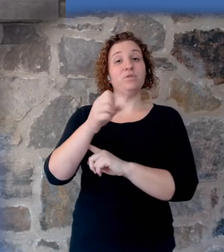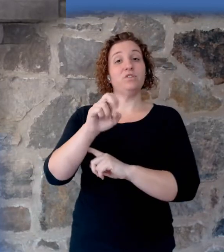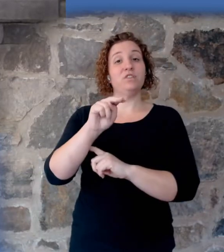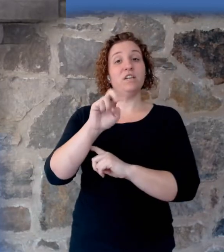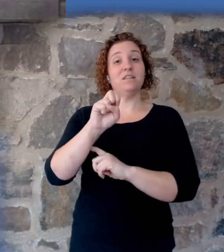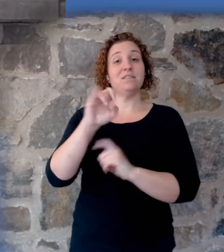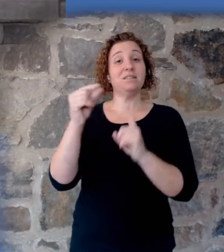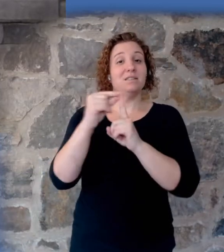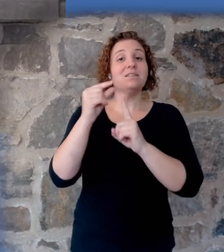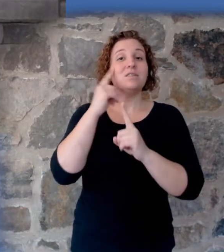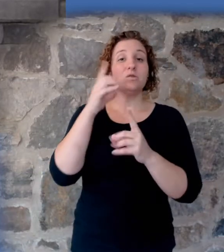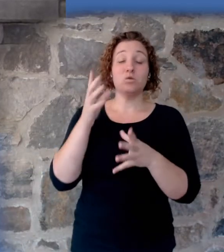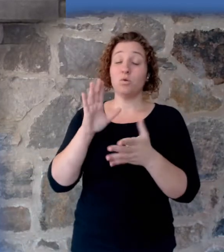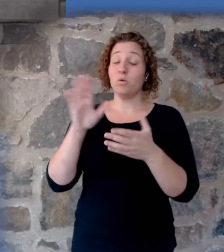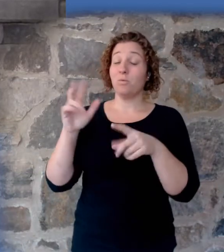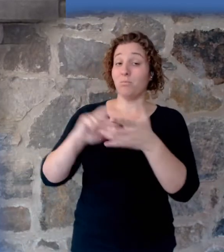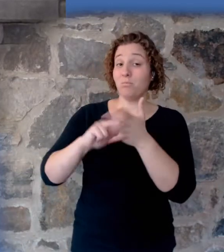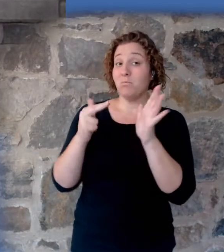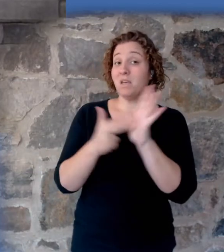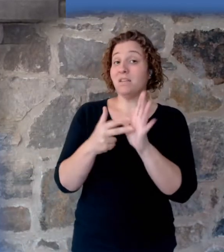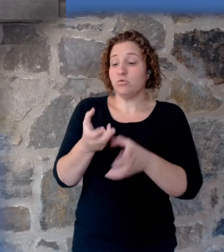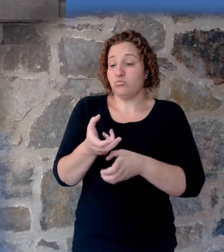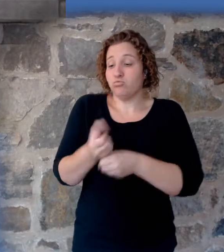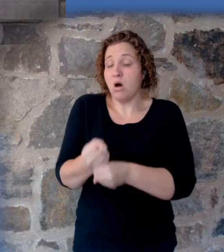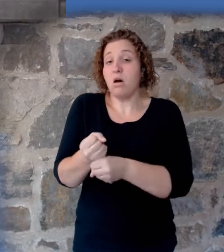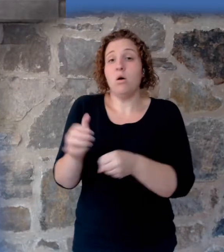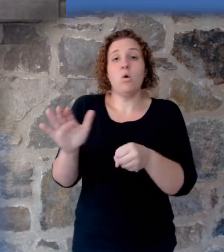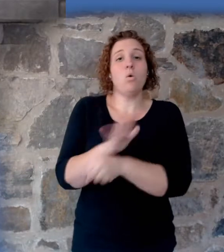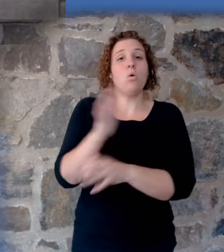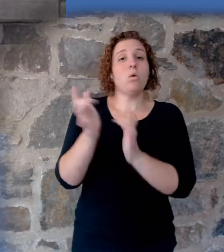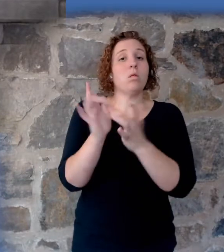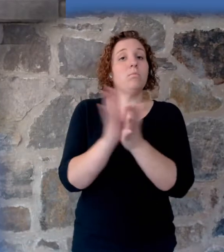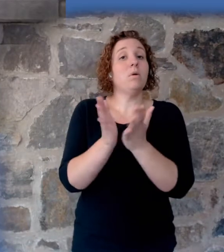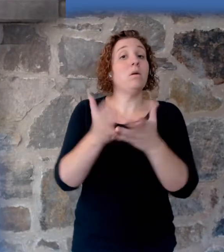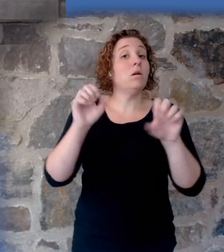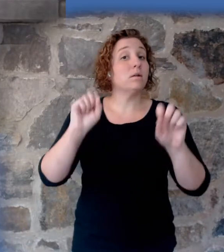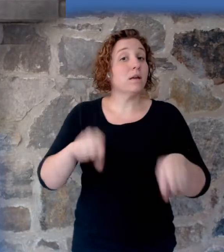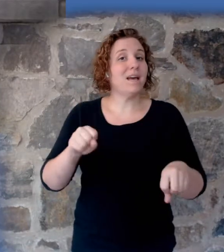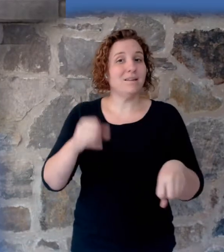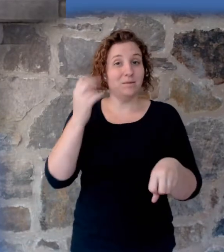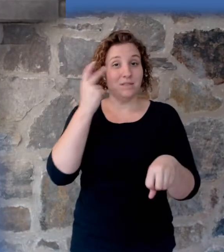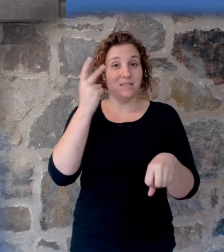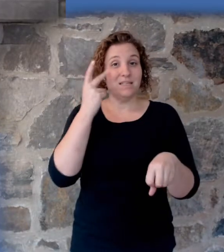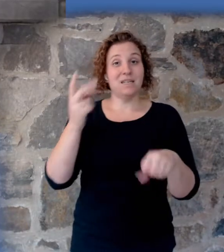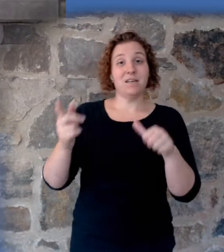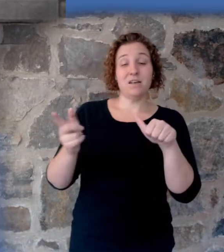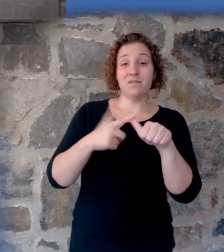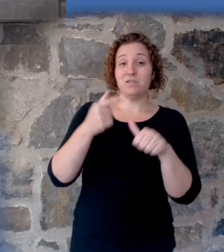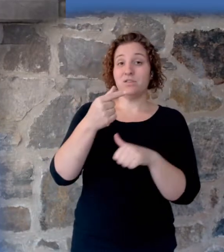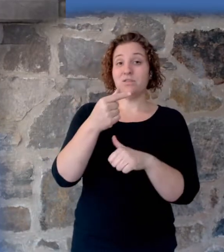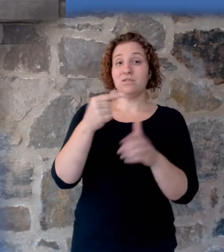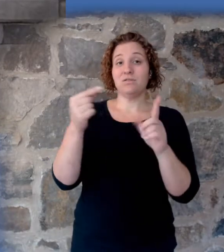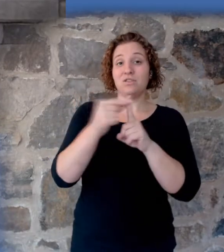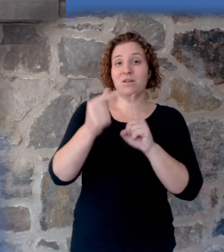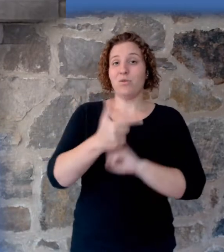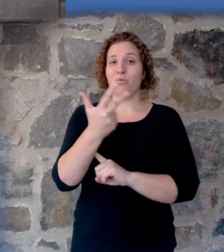rest of your Bible. You see, if you get rid of Genesis 3, then you get rid of original sin, which means you don't need a savior.